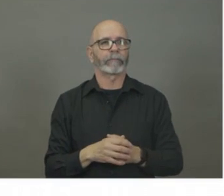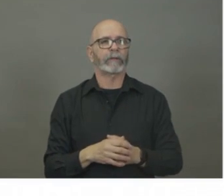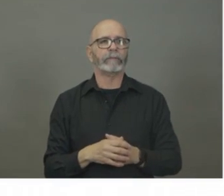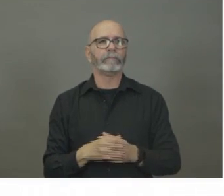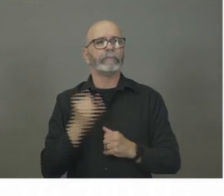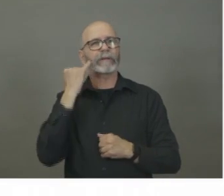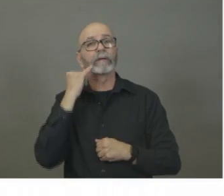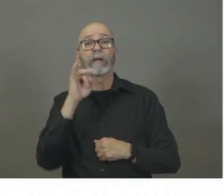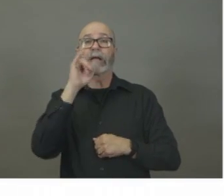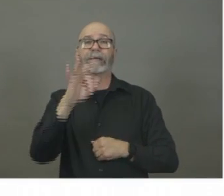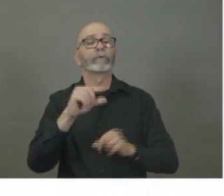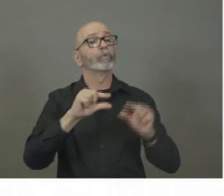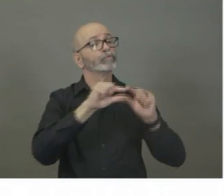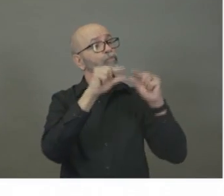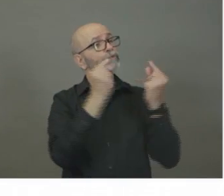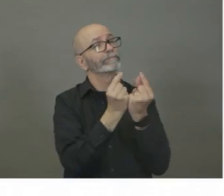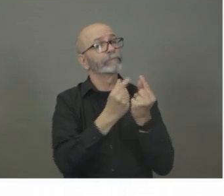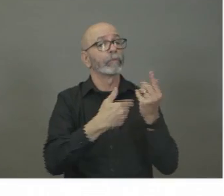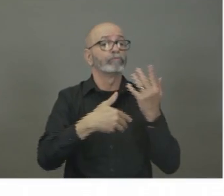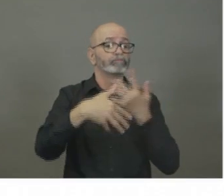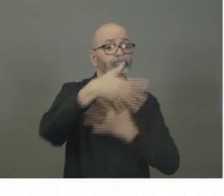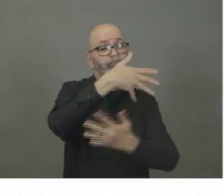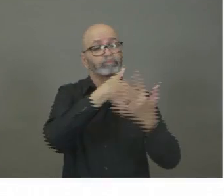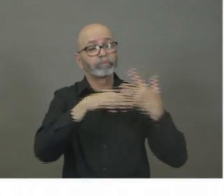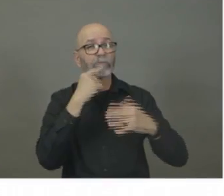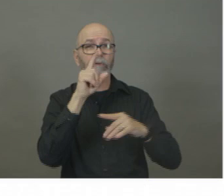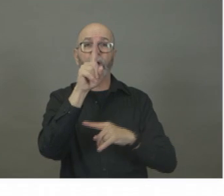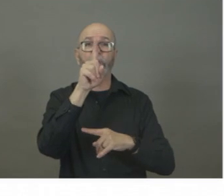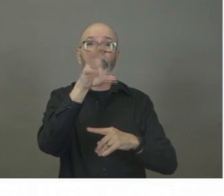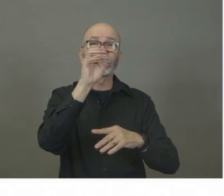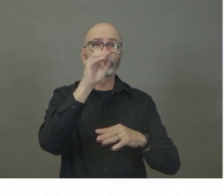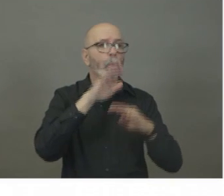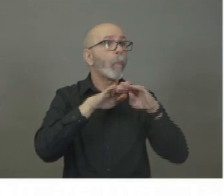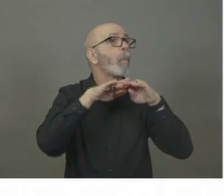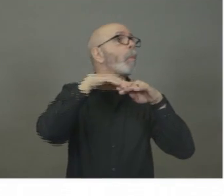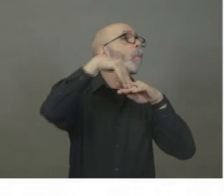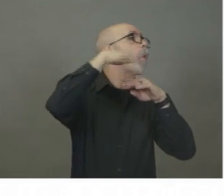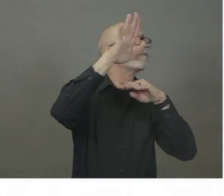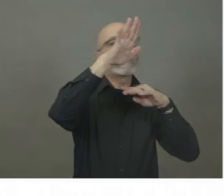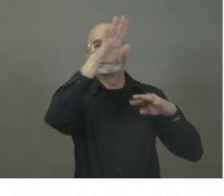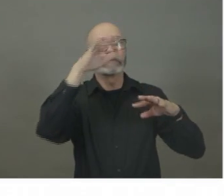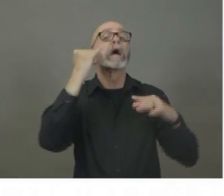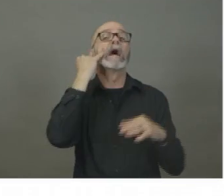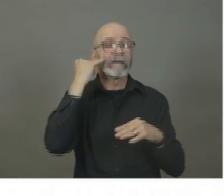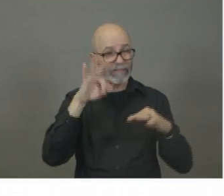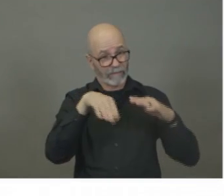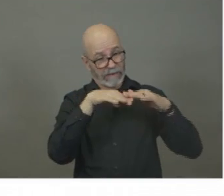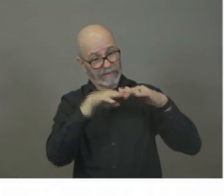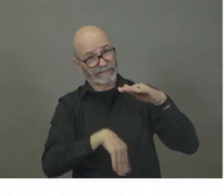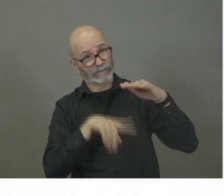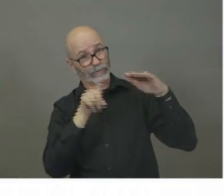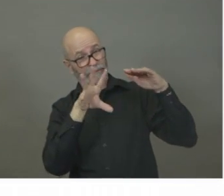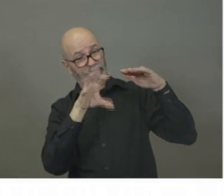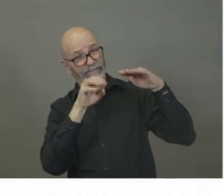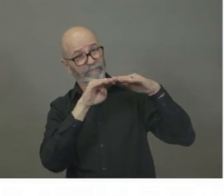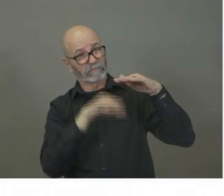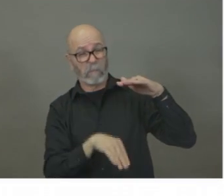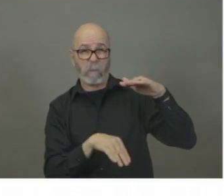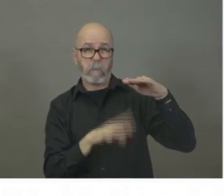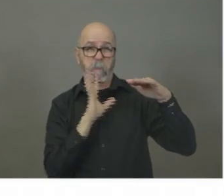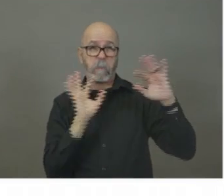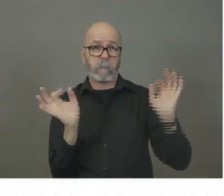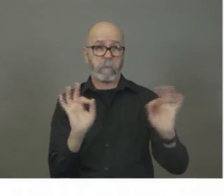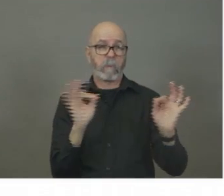in at a time to rethink that. I would hazard a guess that most bars on a Saturday night in